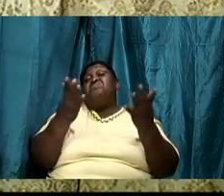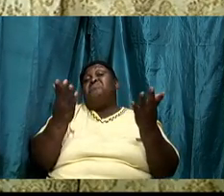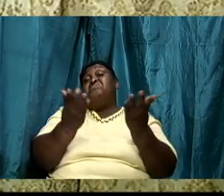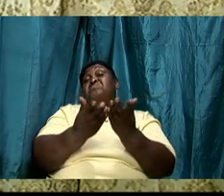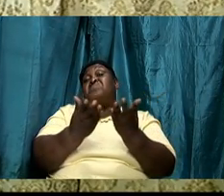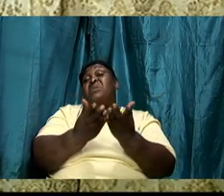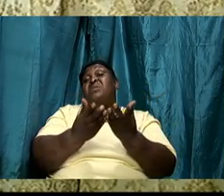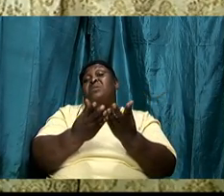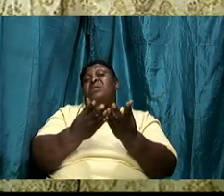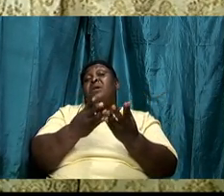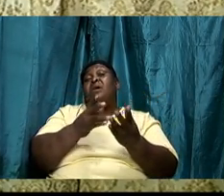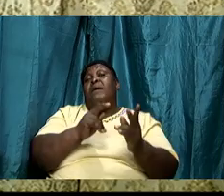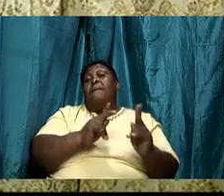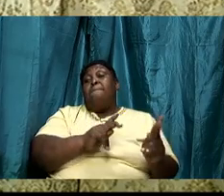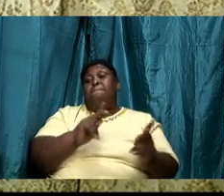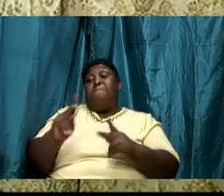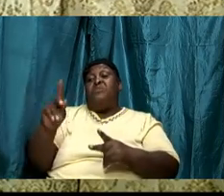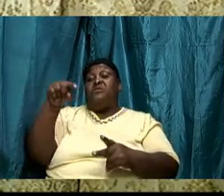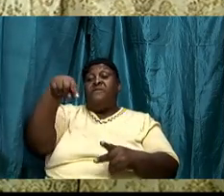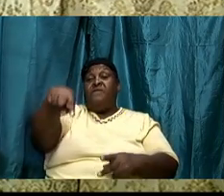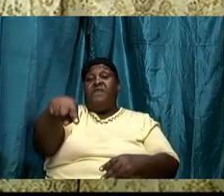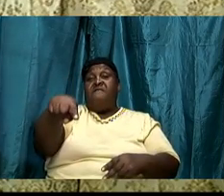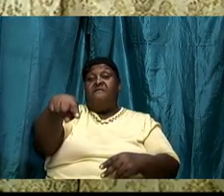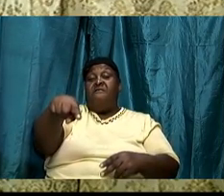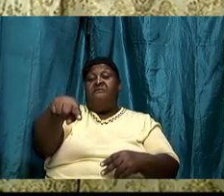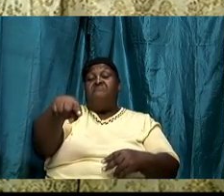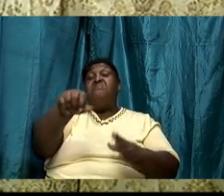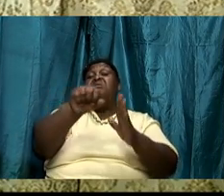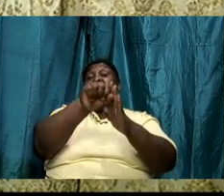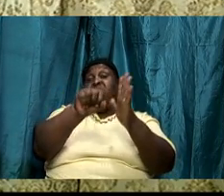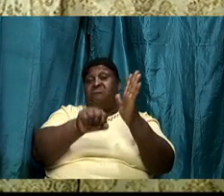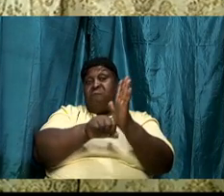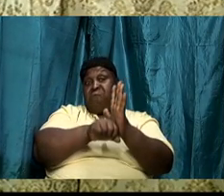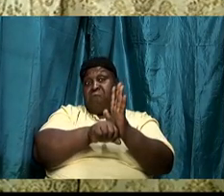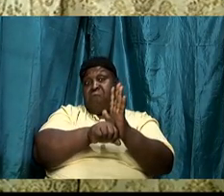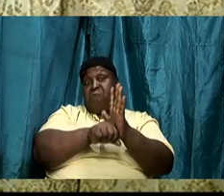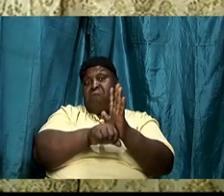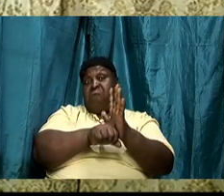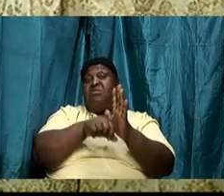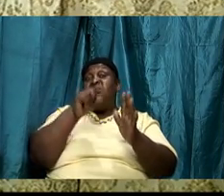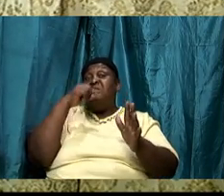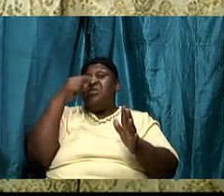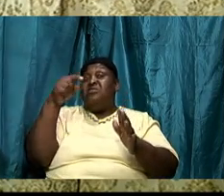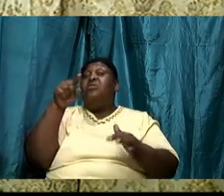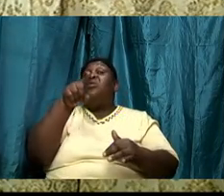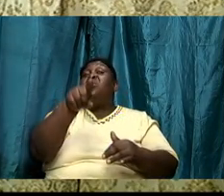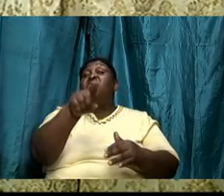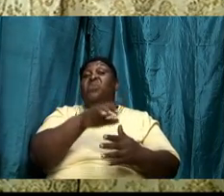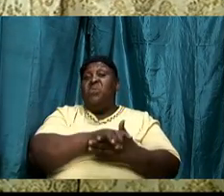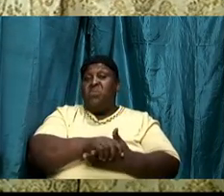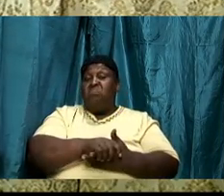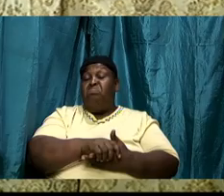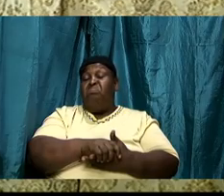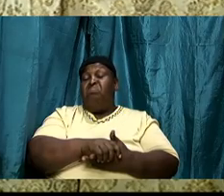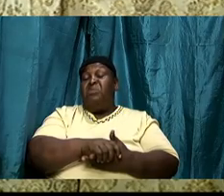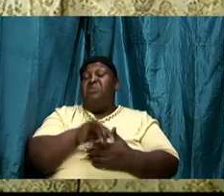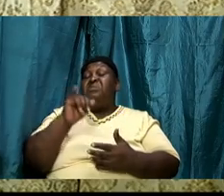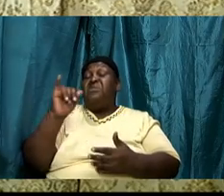and put your finger other scripture and when you look at that scripture it told you that